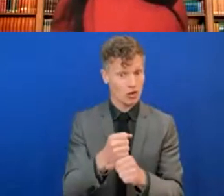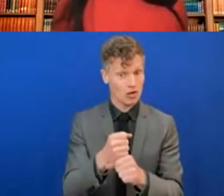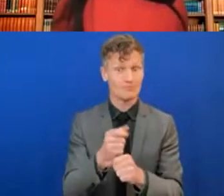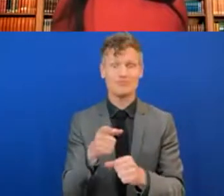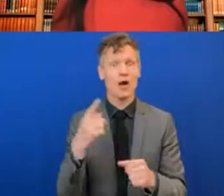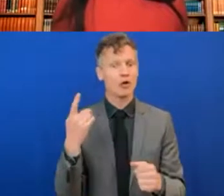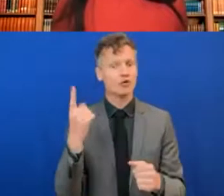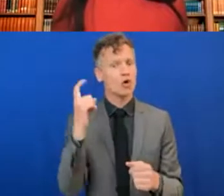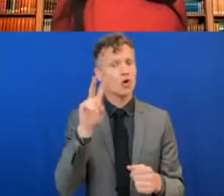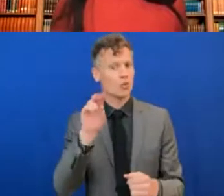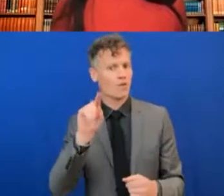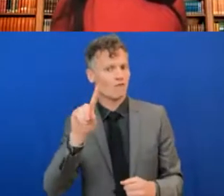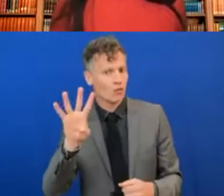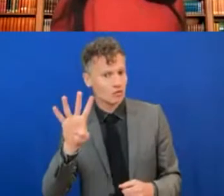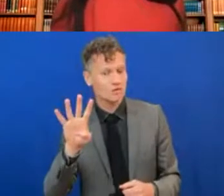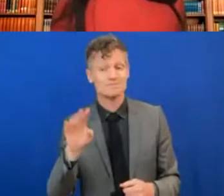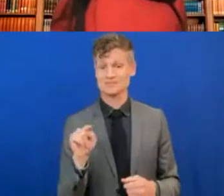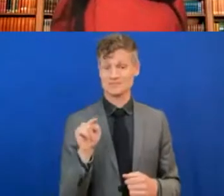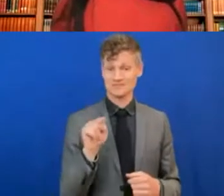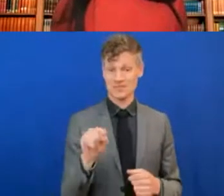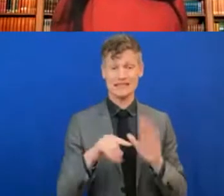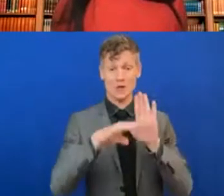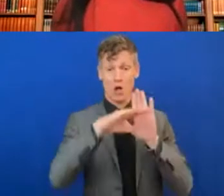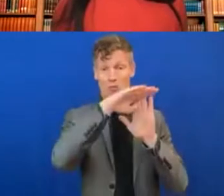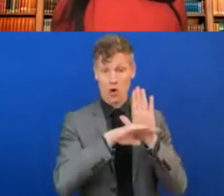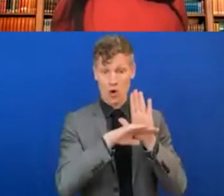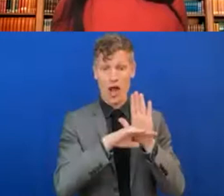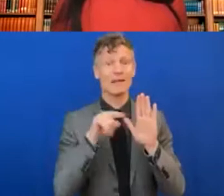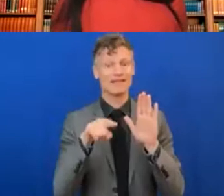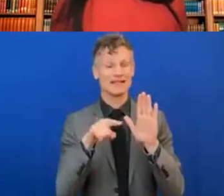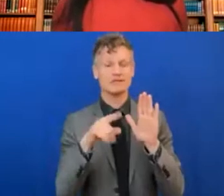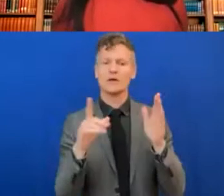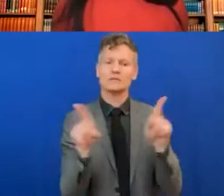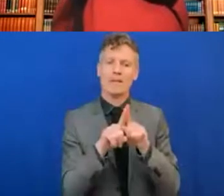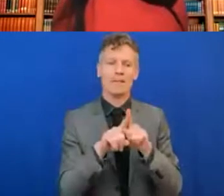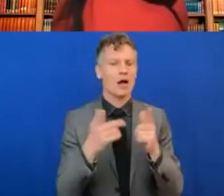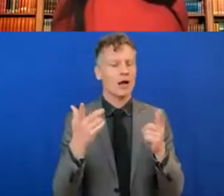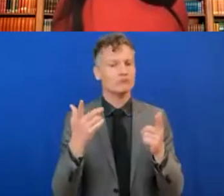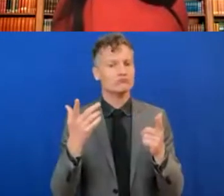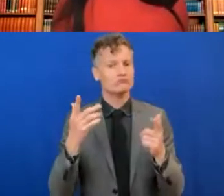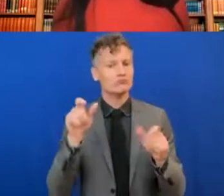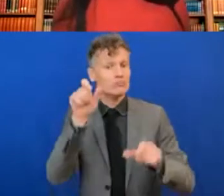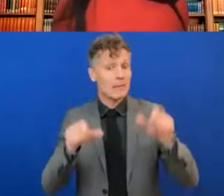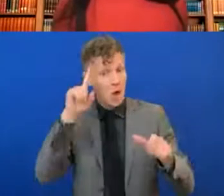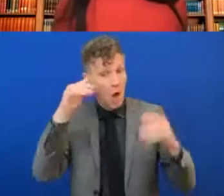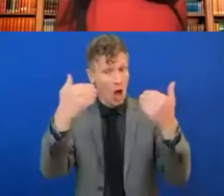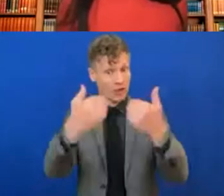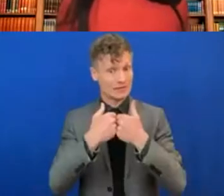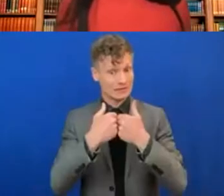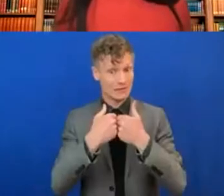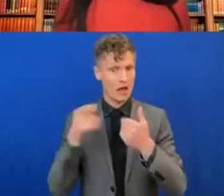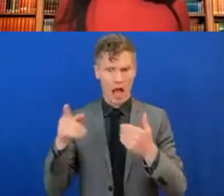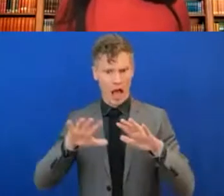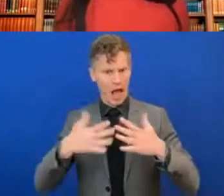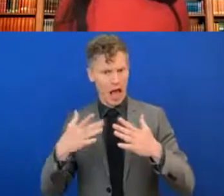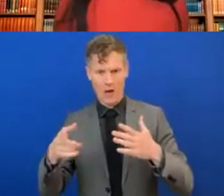look at it as a program which removes the barriers for success for people with autism to join us